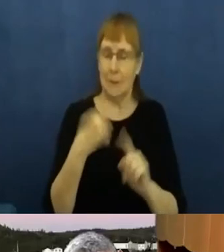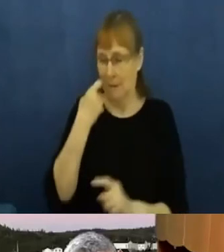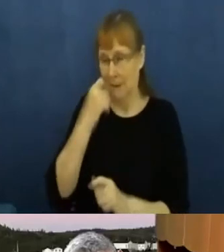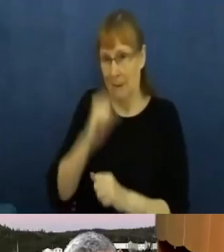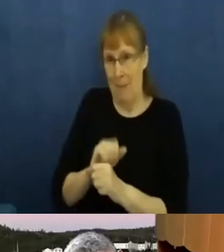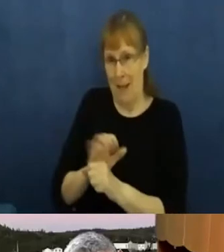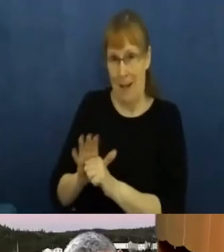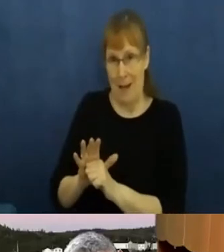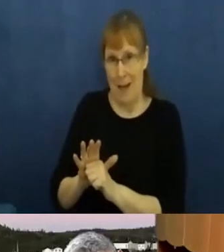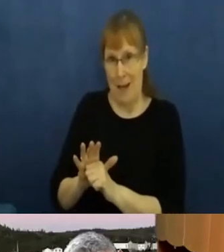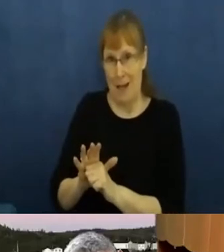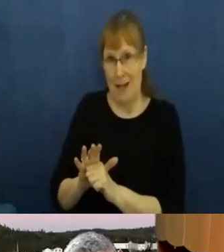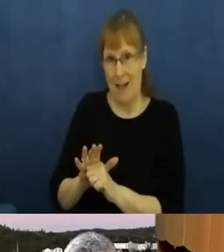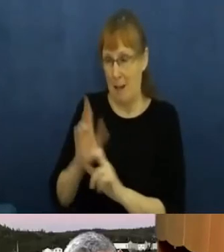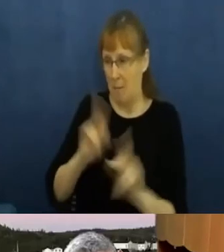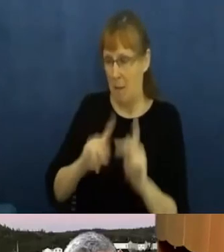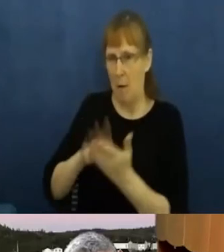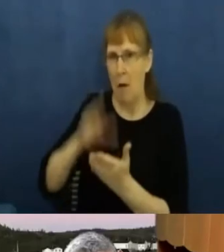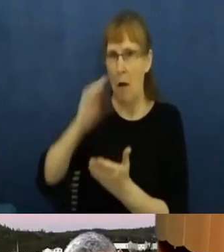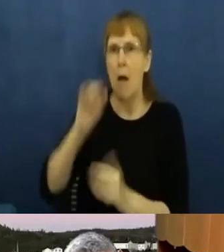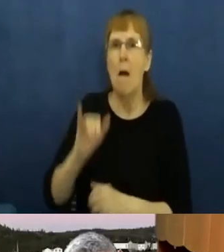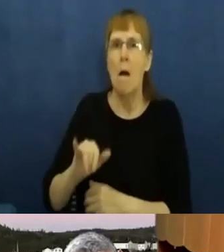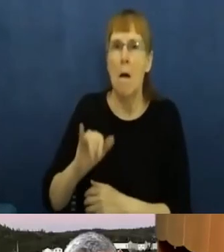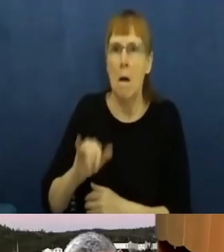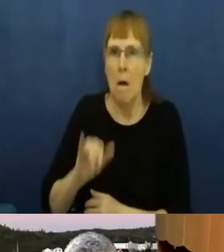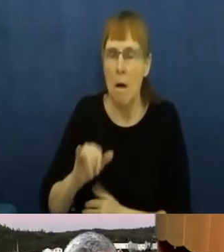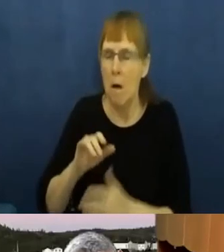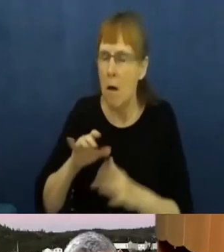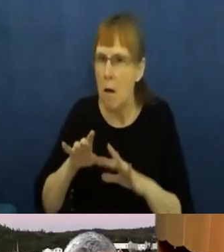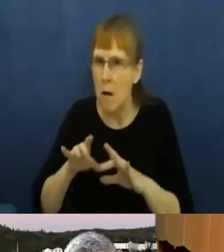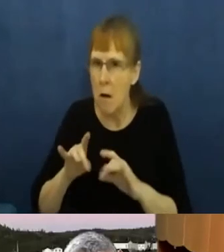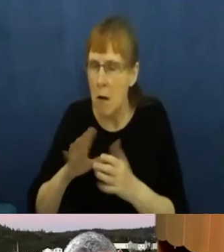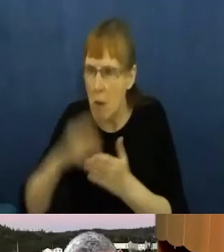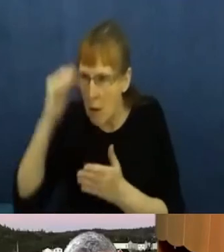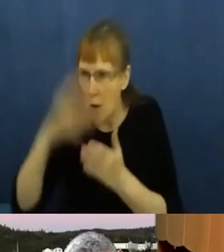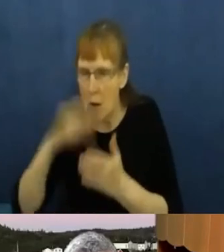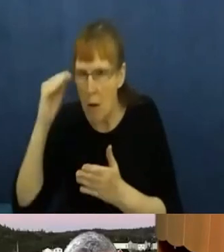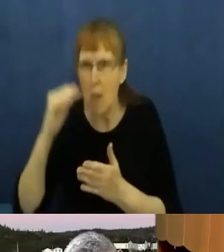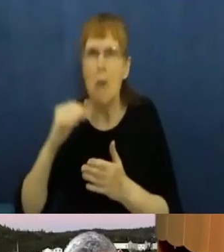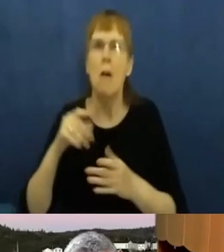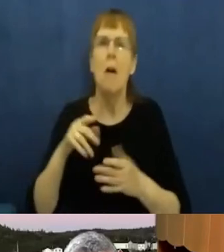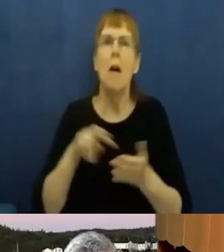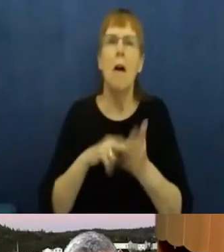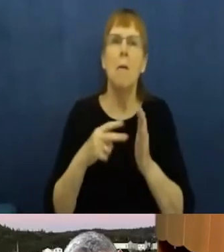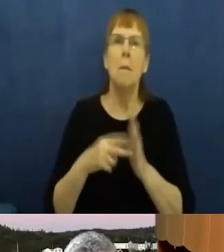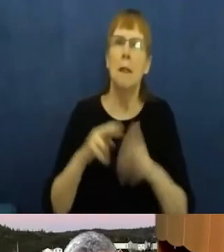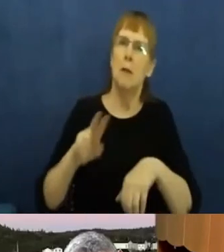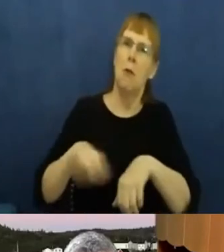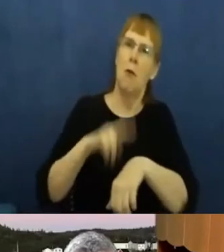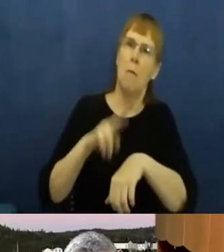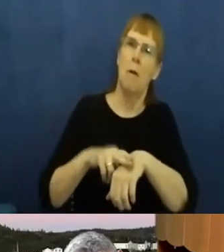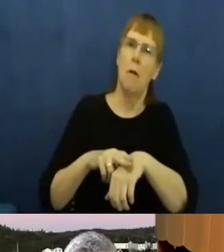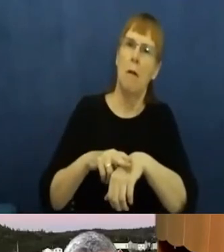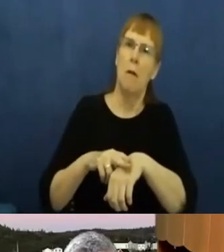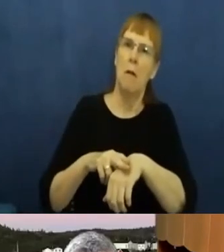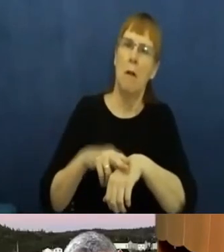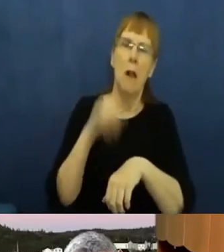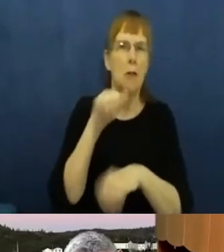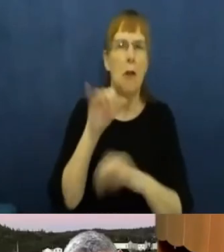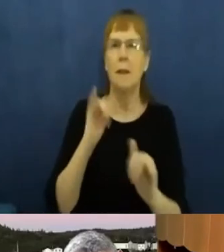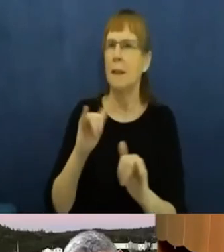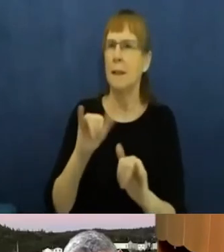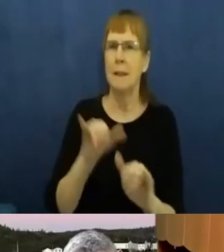use this moment to design a better normal, not even a new normal, but a better normal.